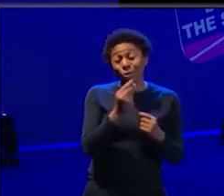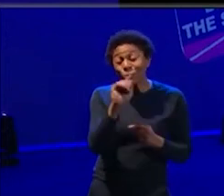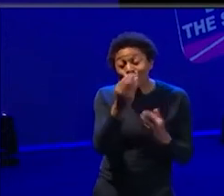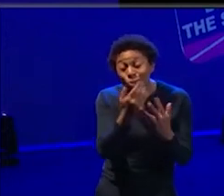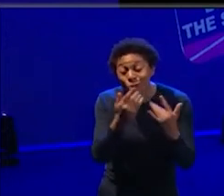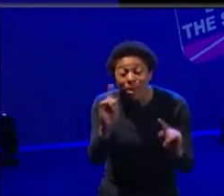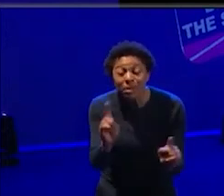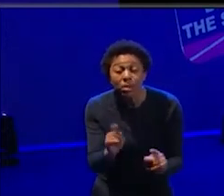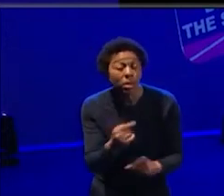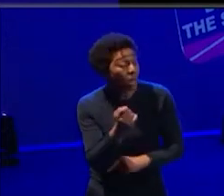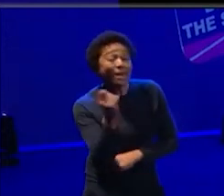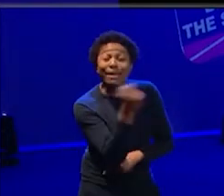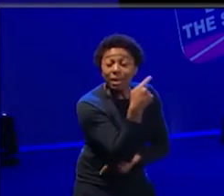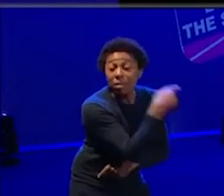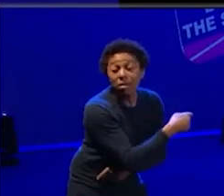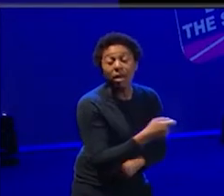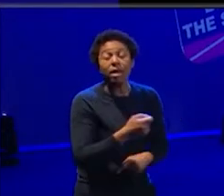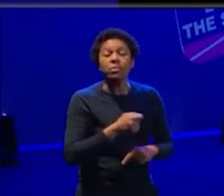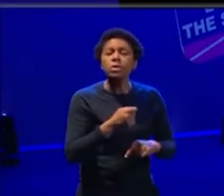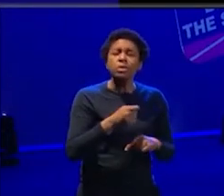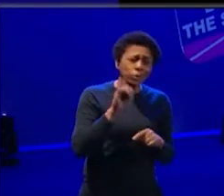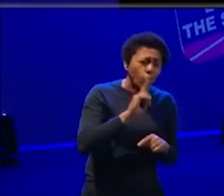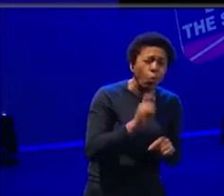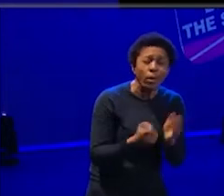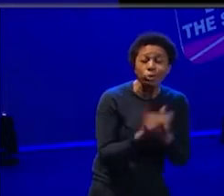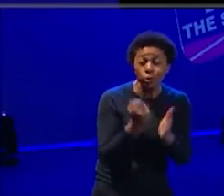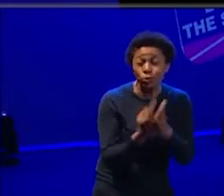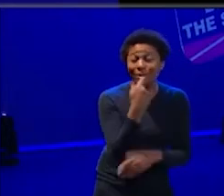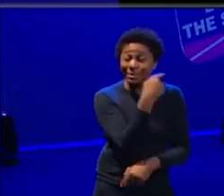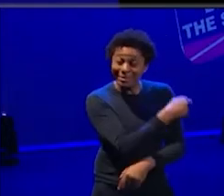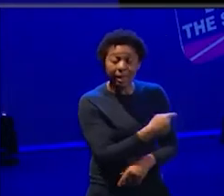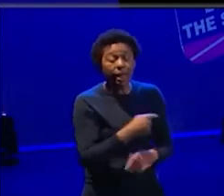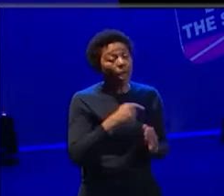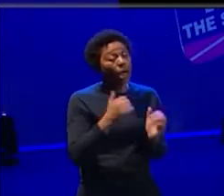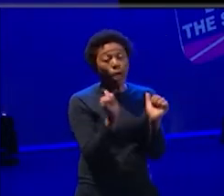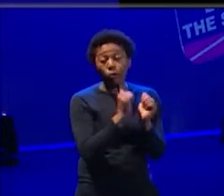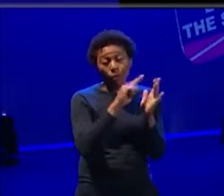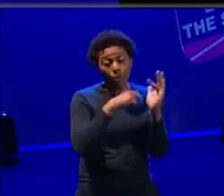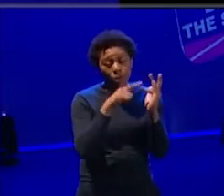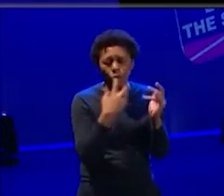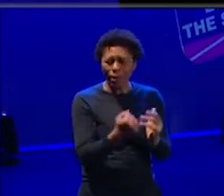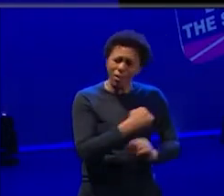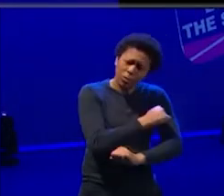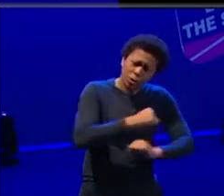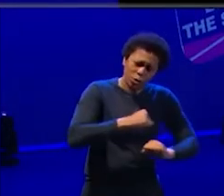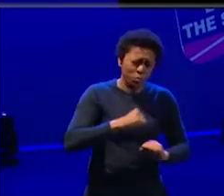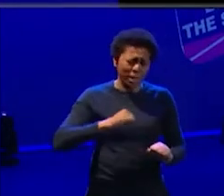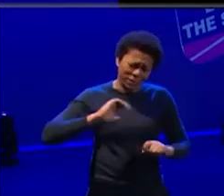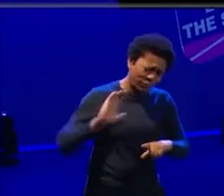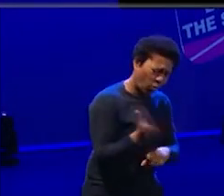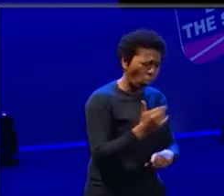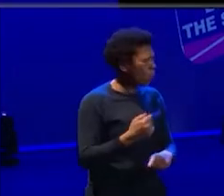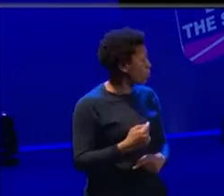email, like there's never not an opportunity for you. And as Jo said, there's space for everybody. So say it louder.